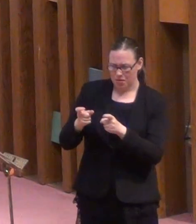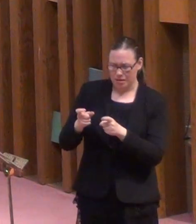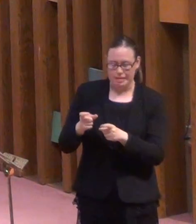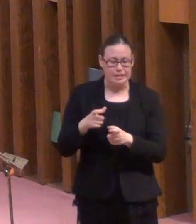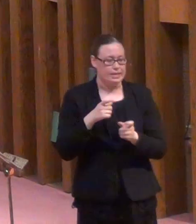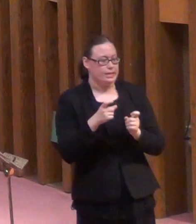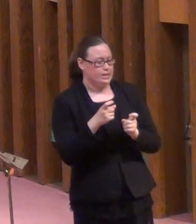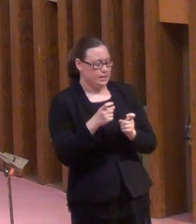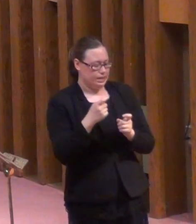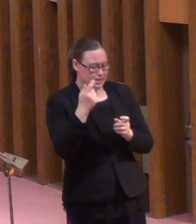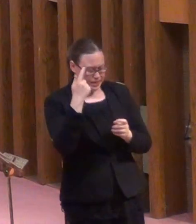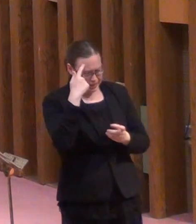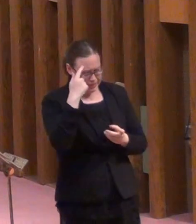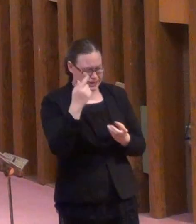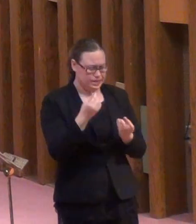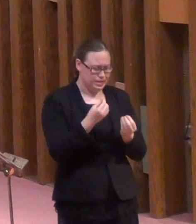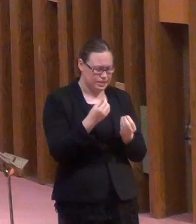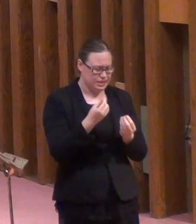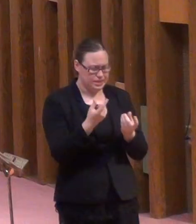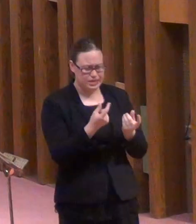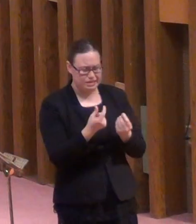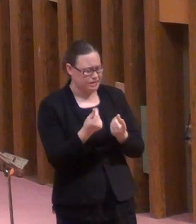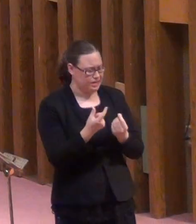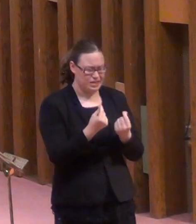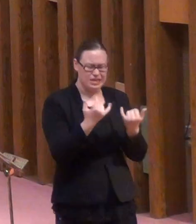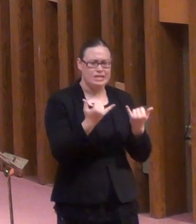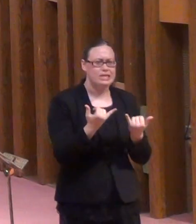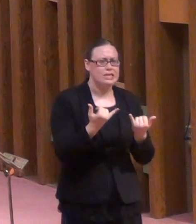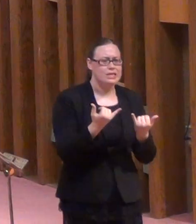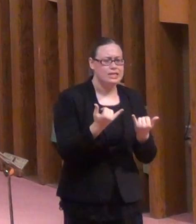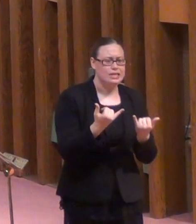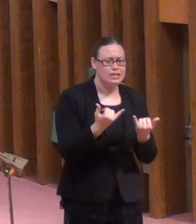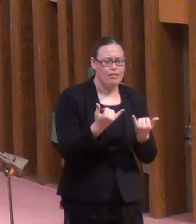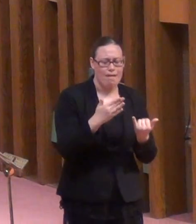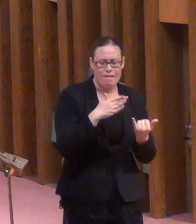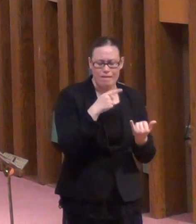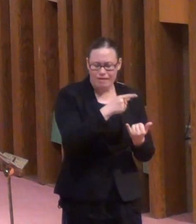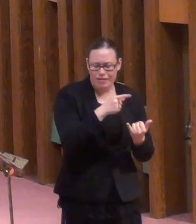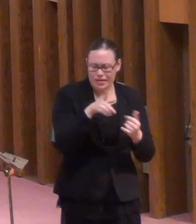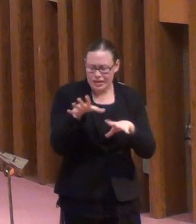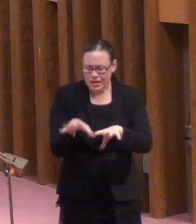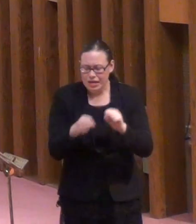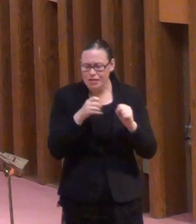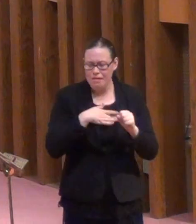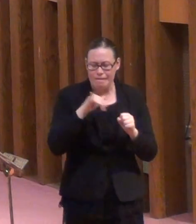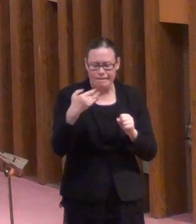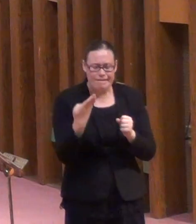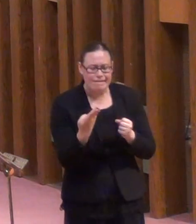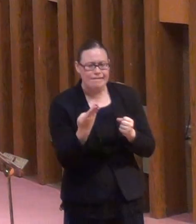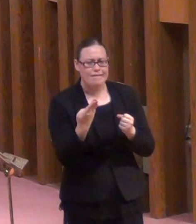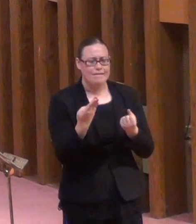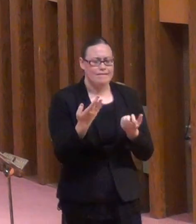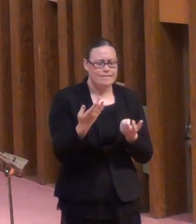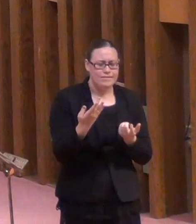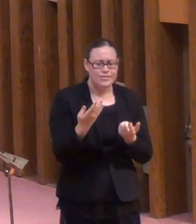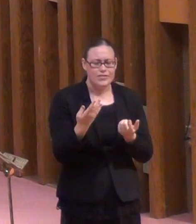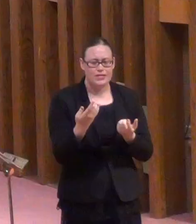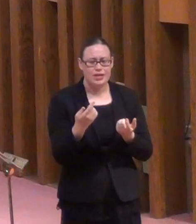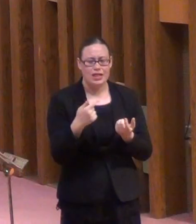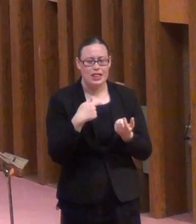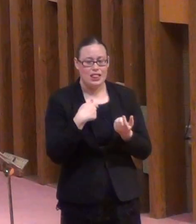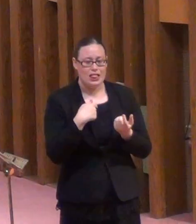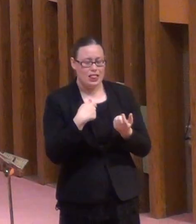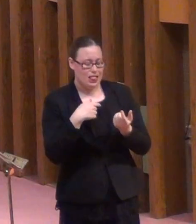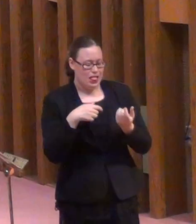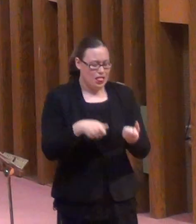manager said to himself, what shall I do now? My master is taking away my job. I'm